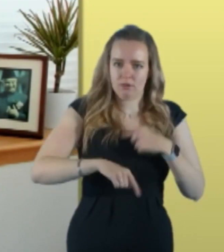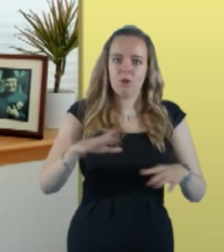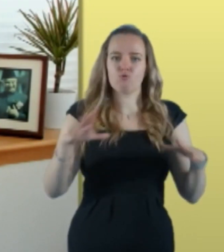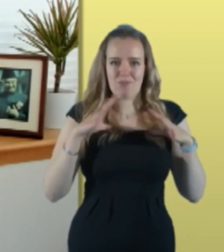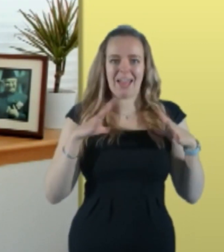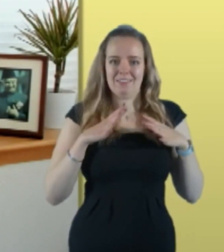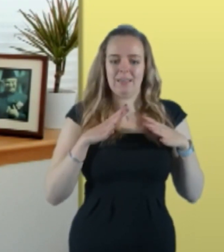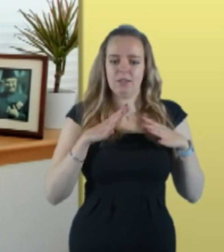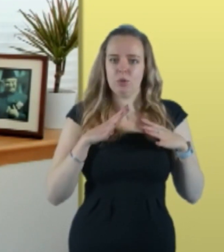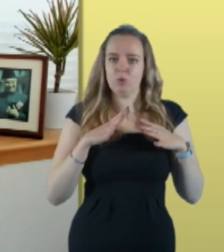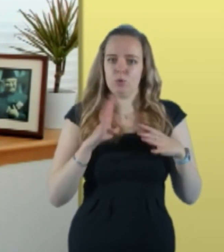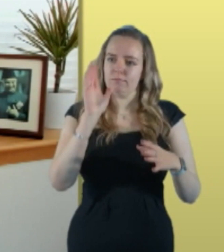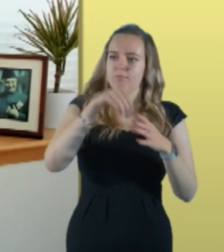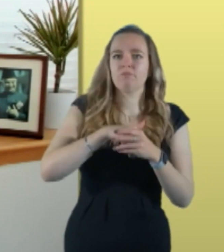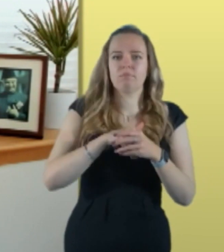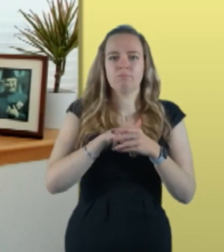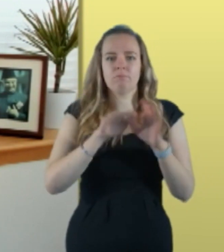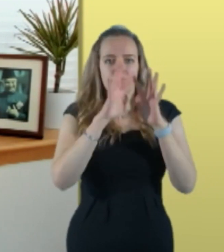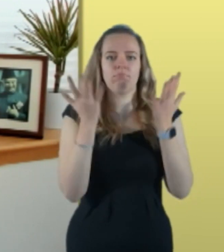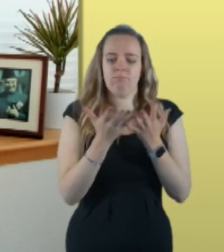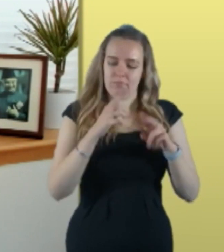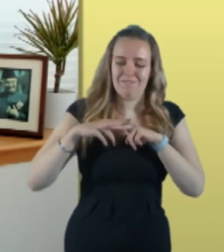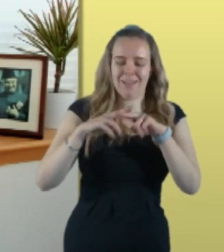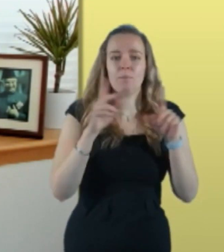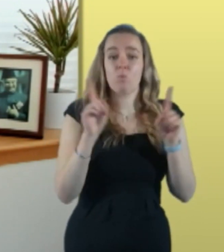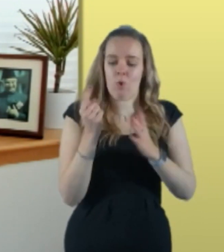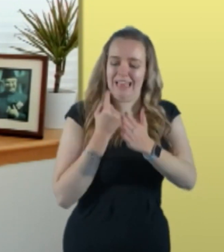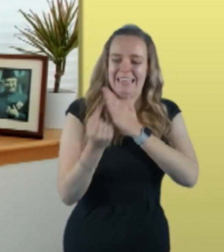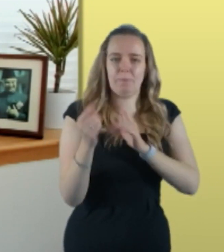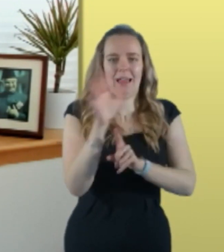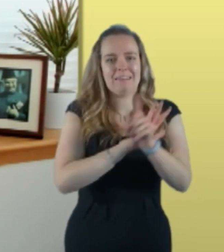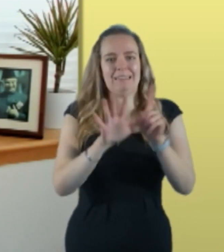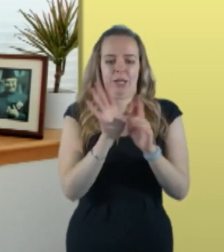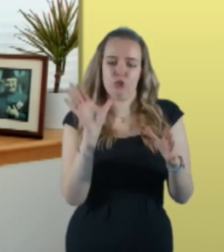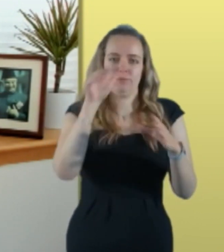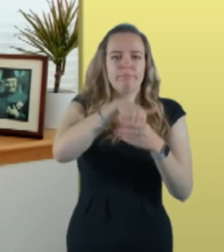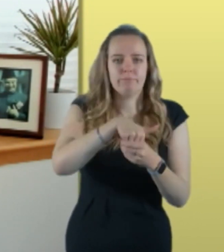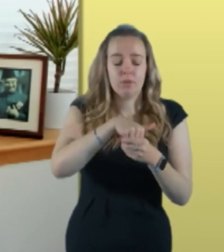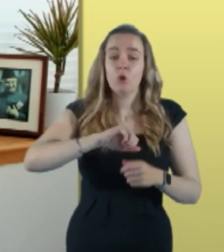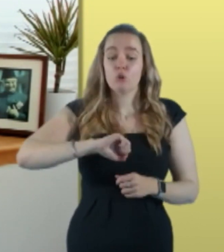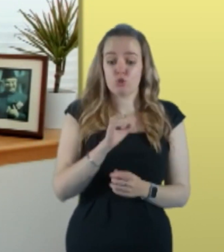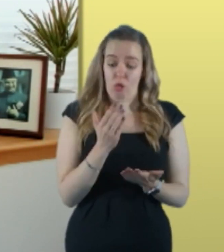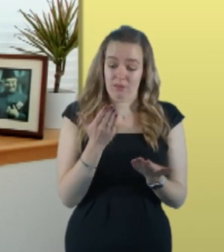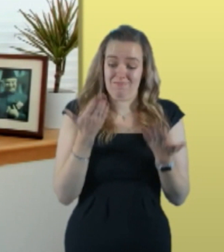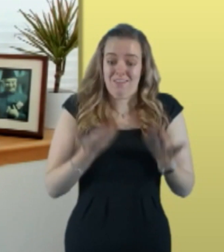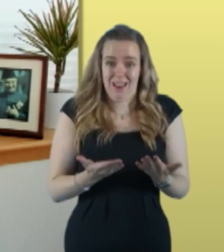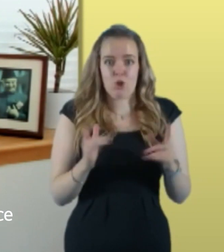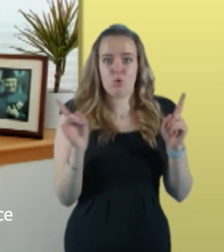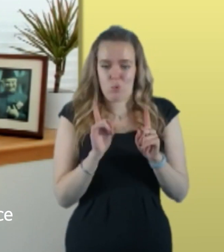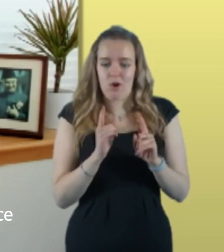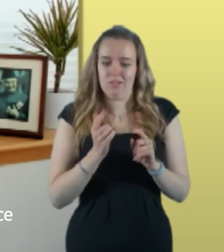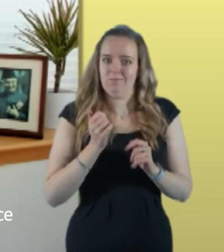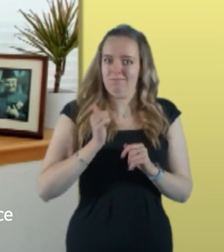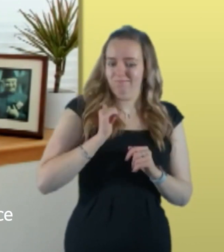place in the global family of independent nations. Scotland is now a nation on the brink of